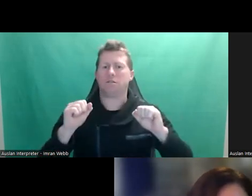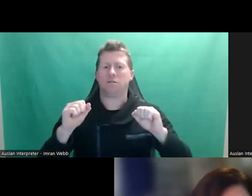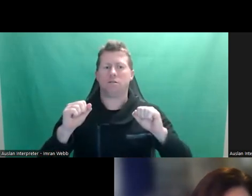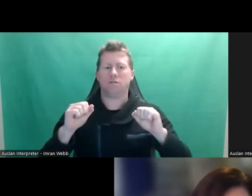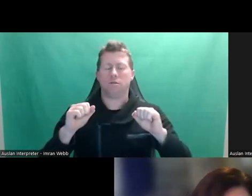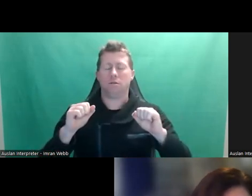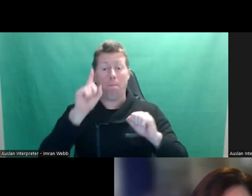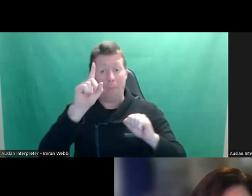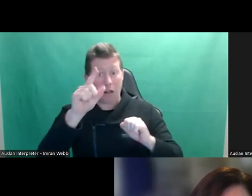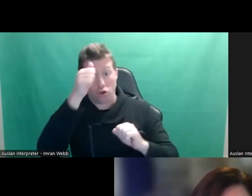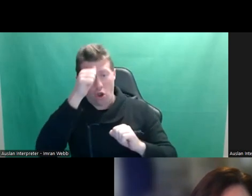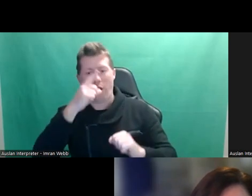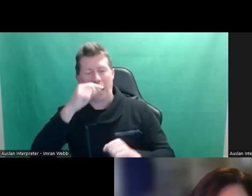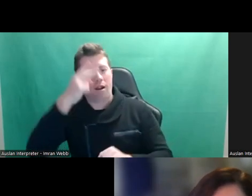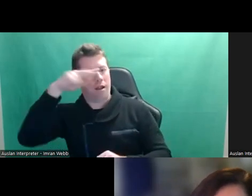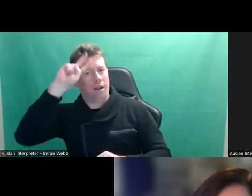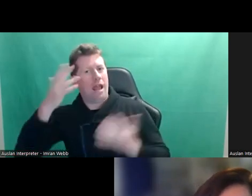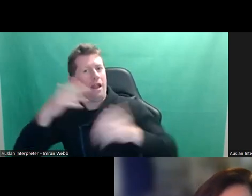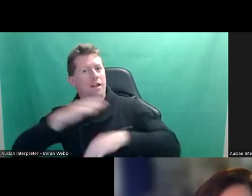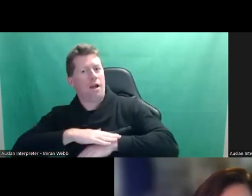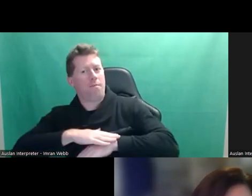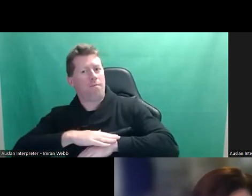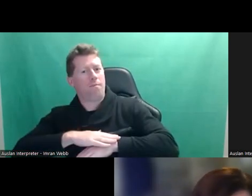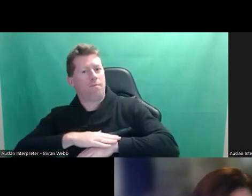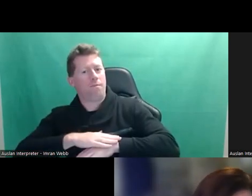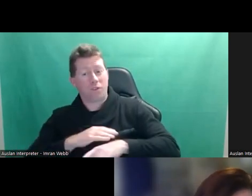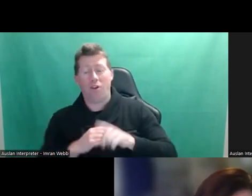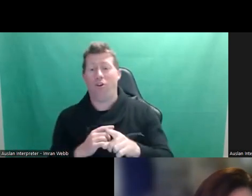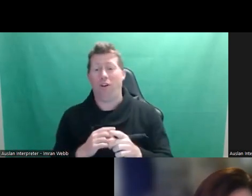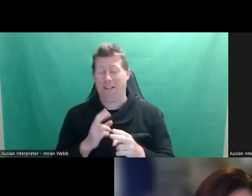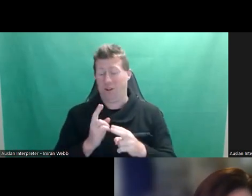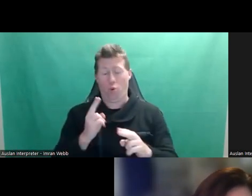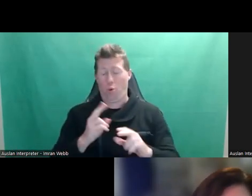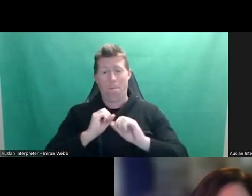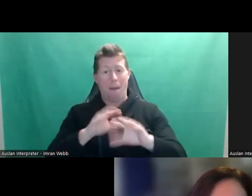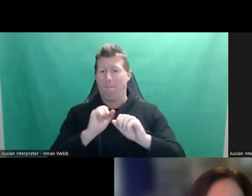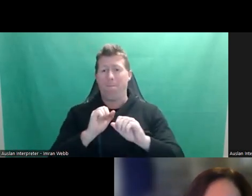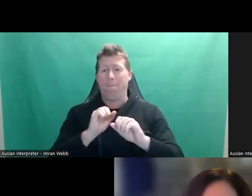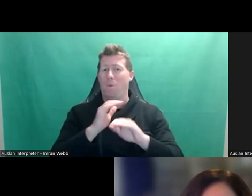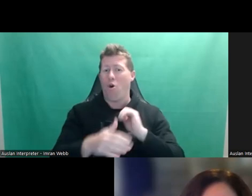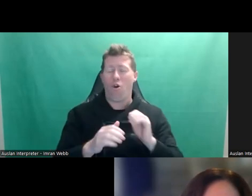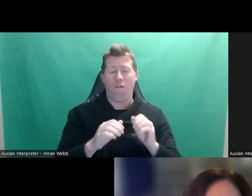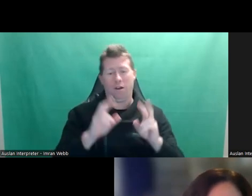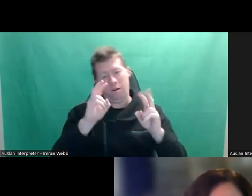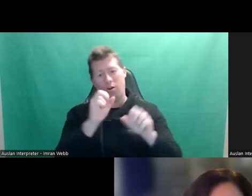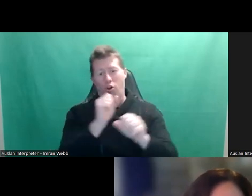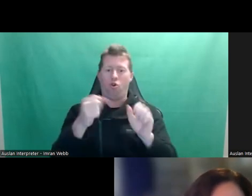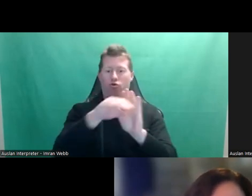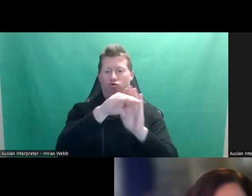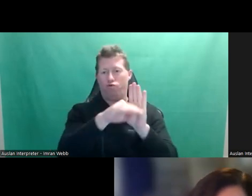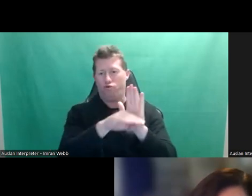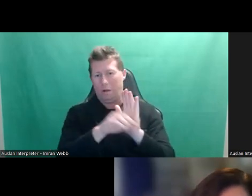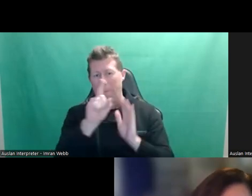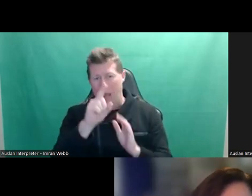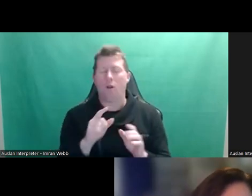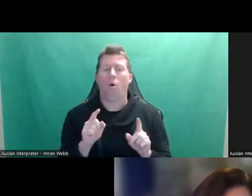change your mind. So that's a very brief summary of the golden rules within all of that, of course, we